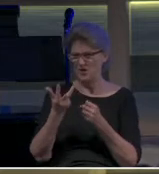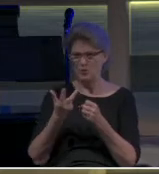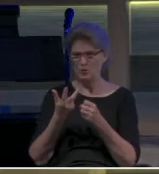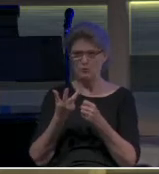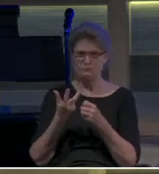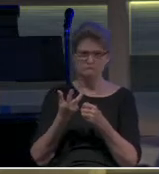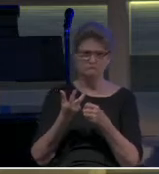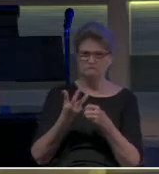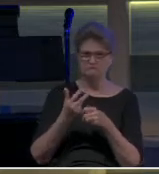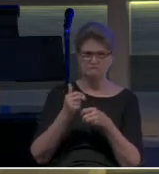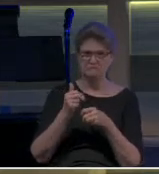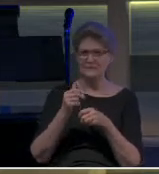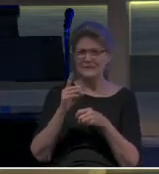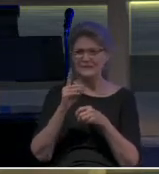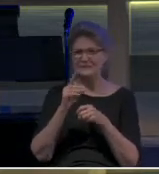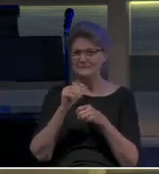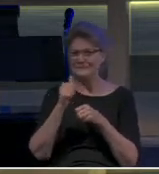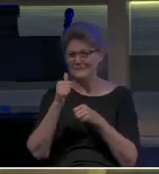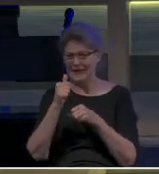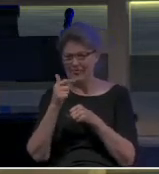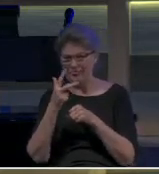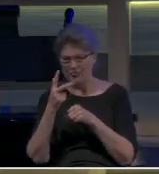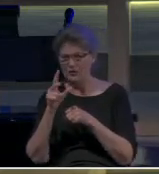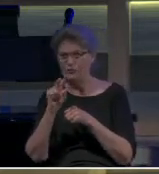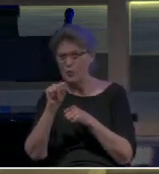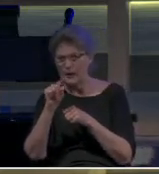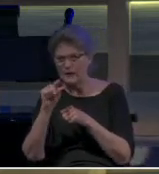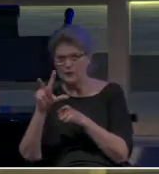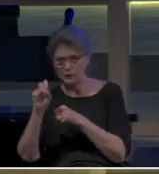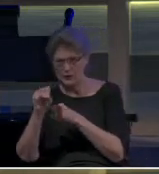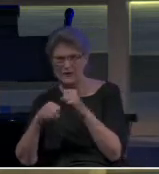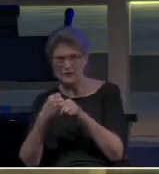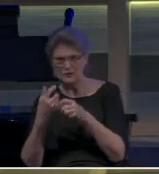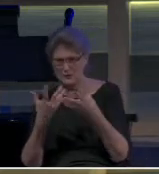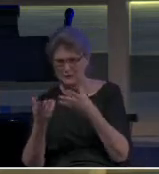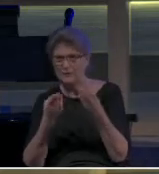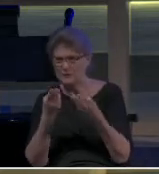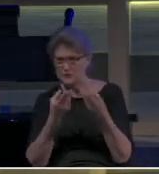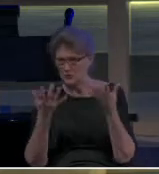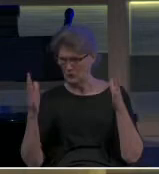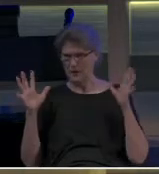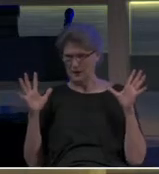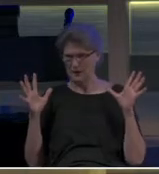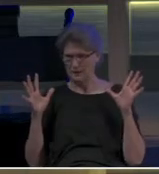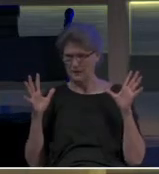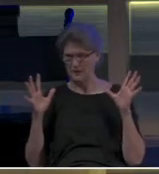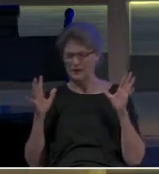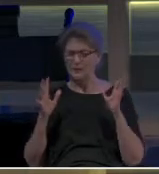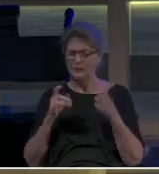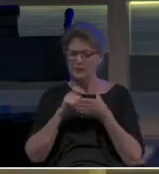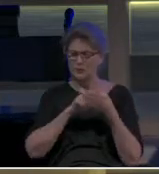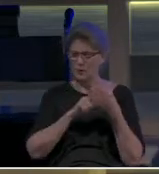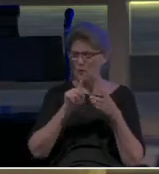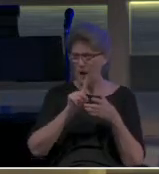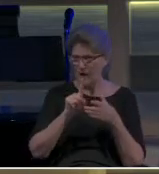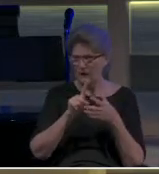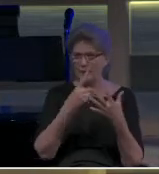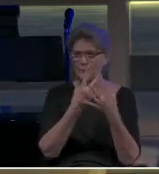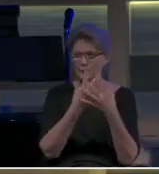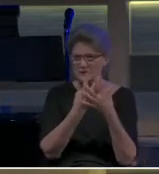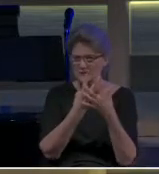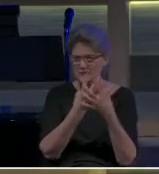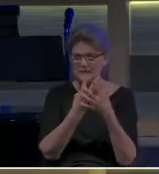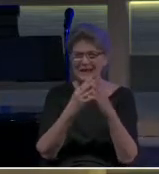And it was written probably during one of his imprisonment, his house arrest